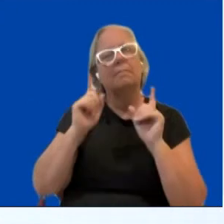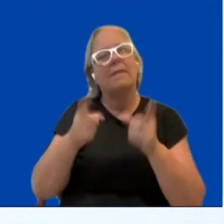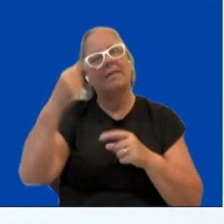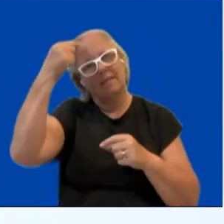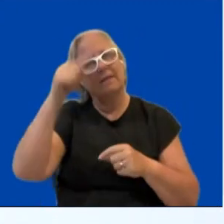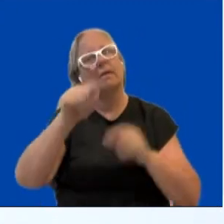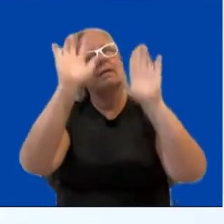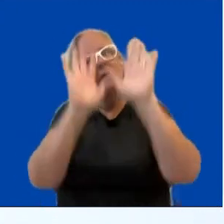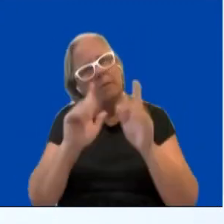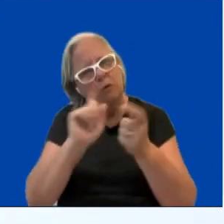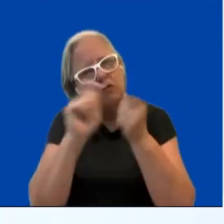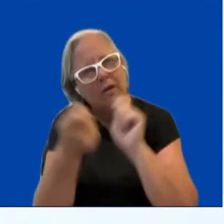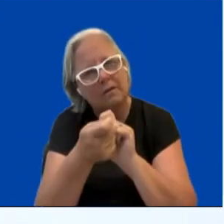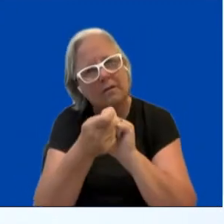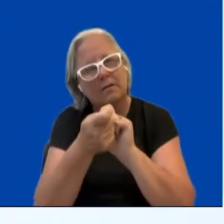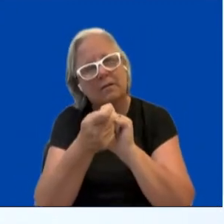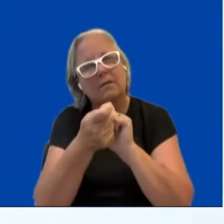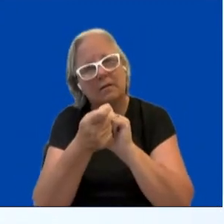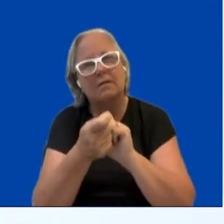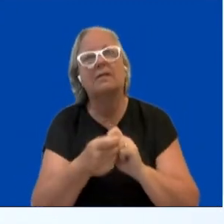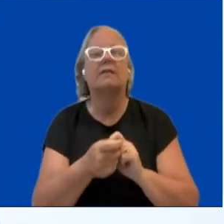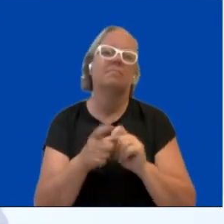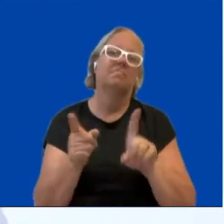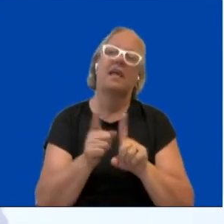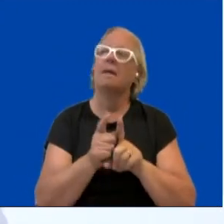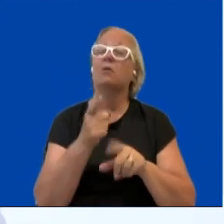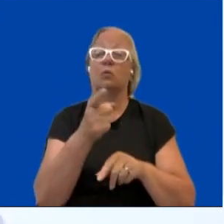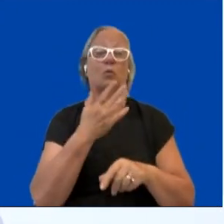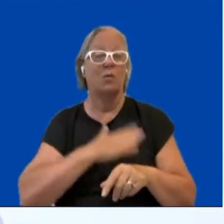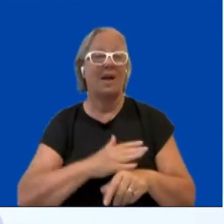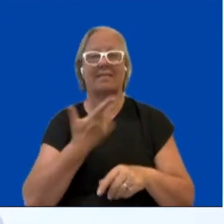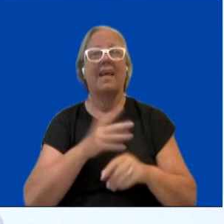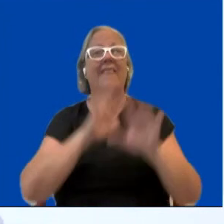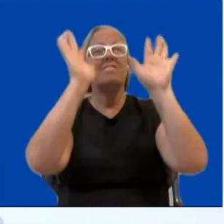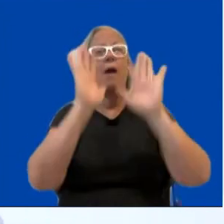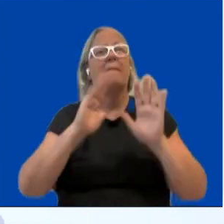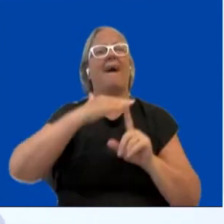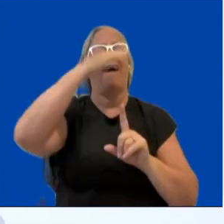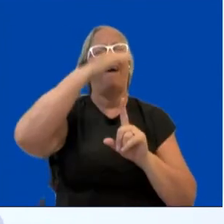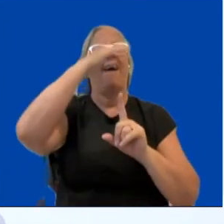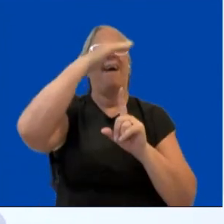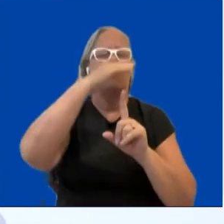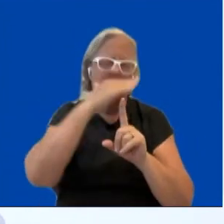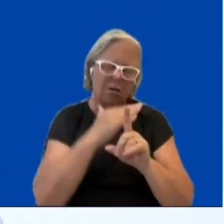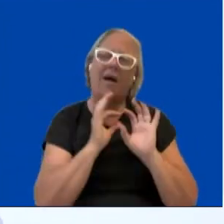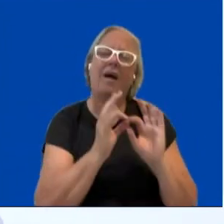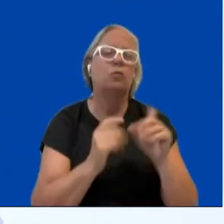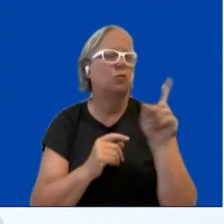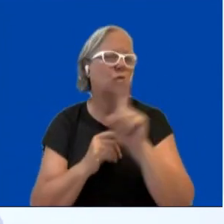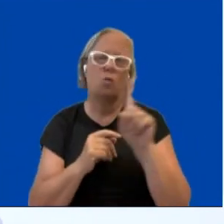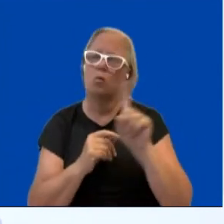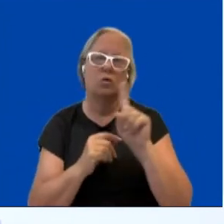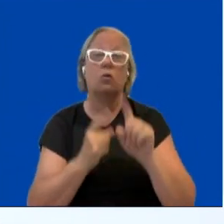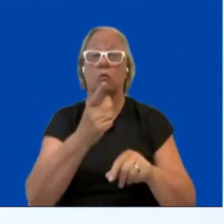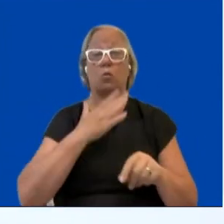an issue which is about, you know, fixing fixing and ensuring that the temperatures go down to the right level, but that actually in order to make the systemic changes that